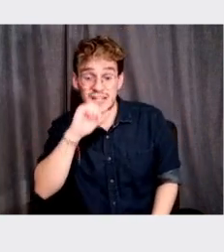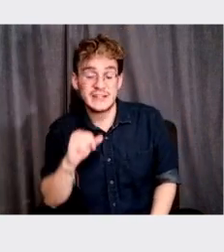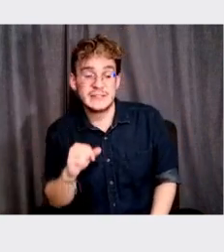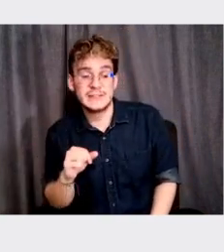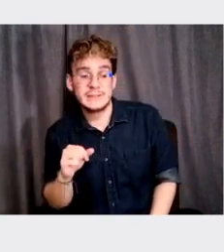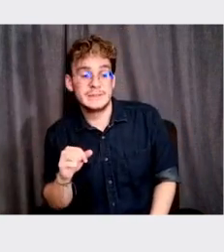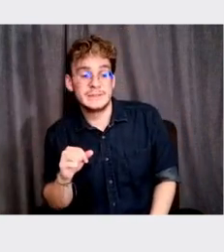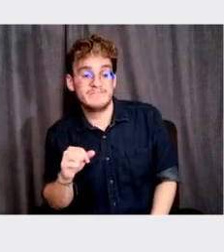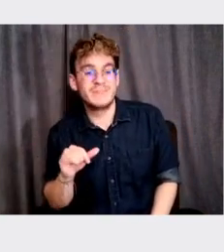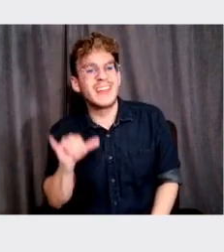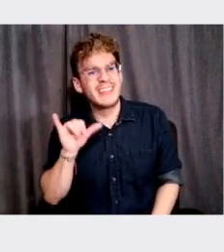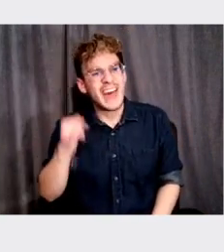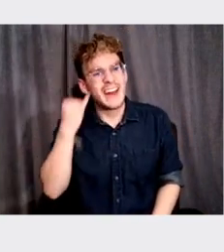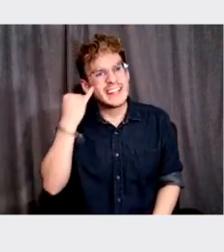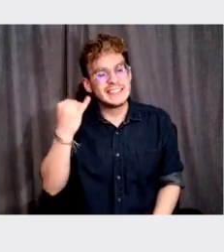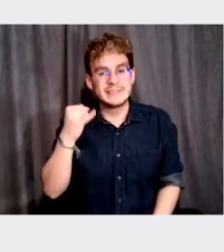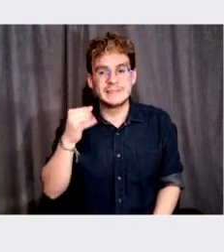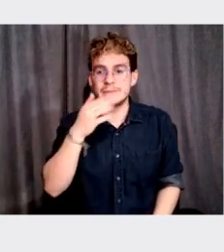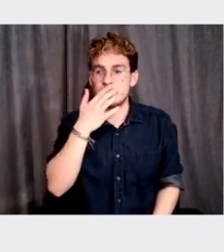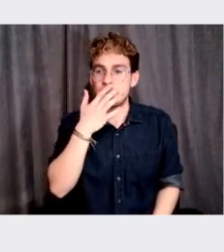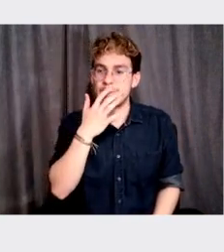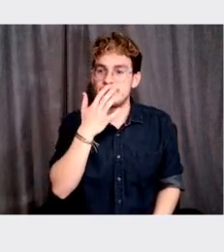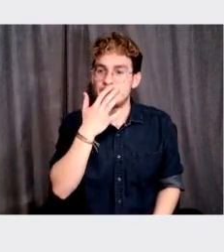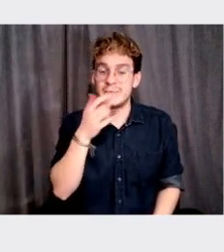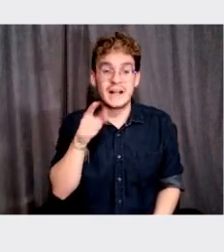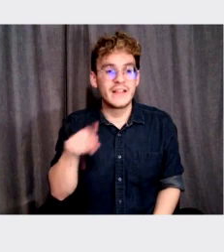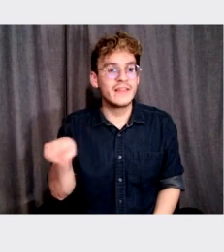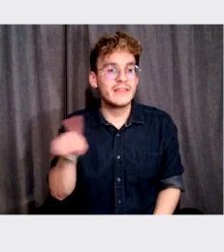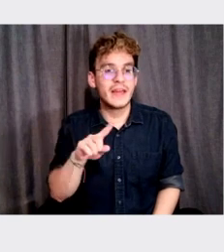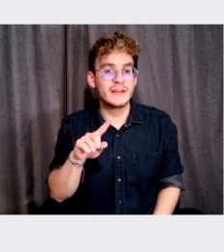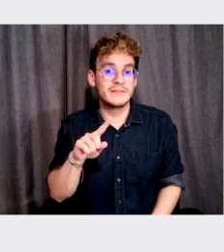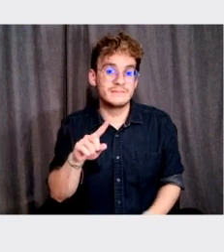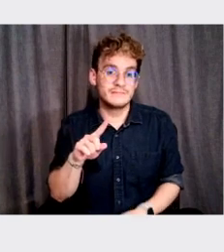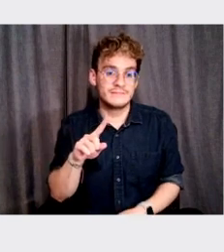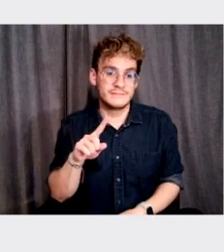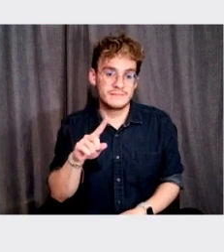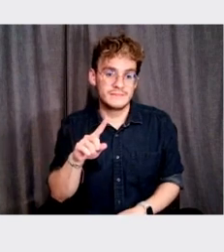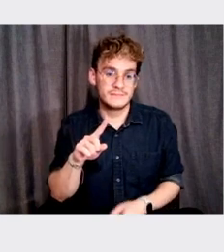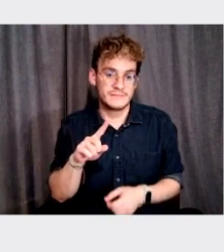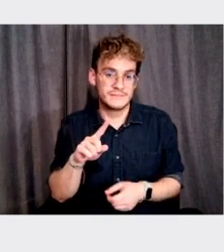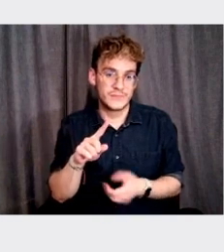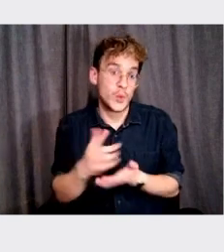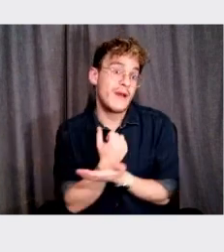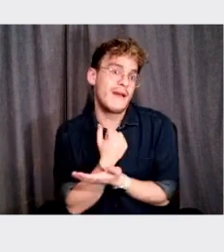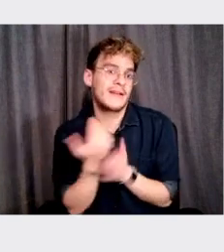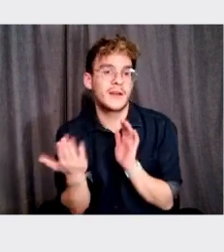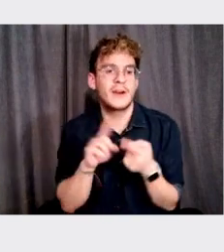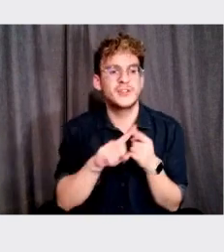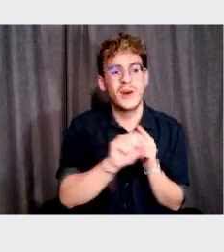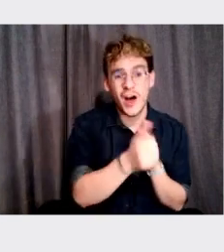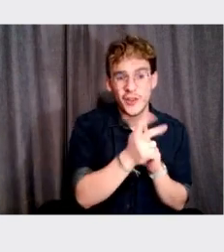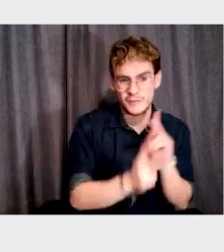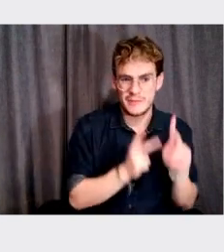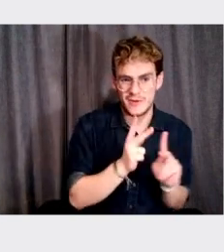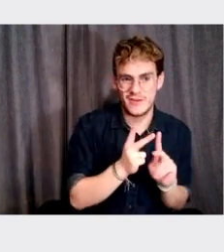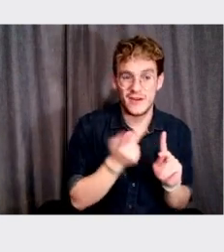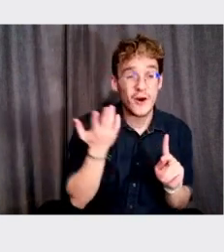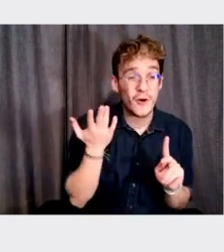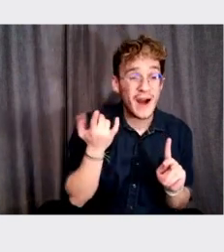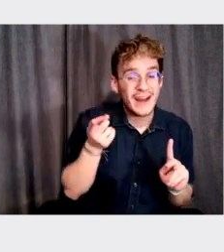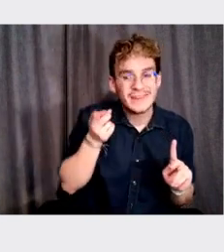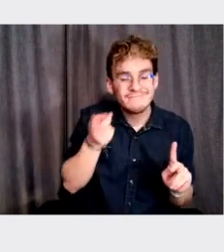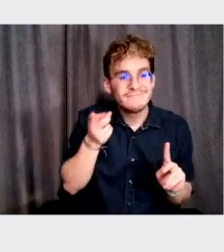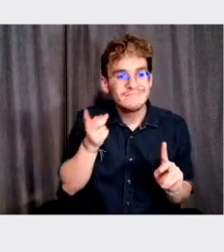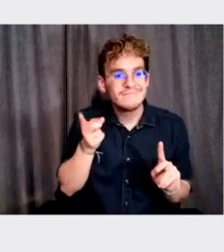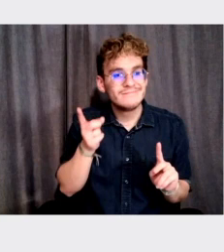I think in that sense, they, they probably win, uh, compared to so many other references I have, which is